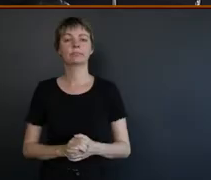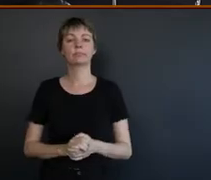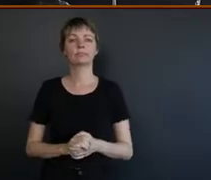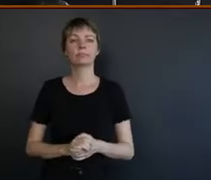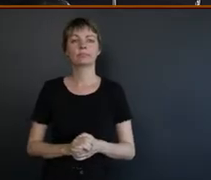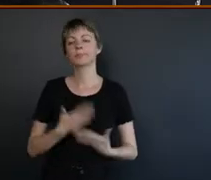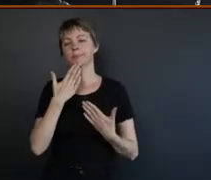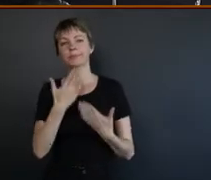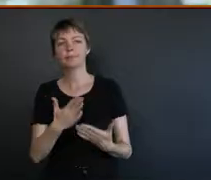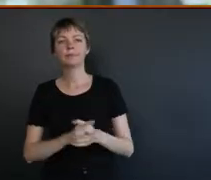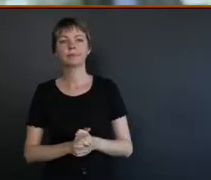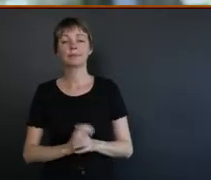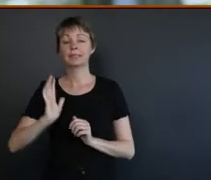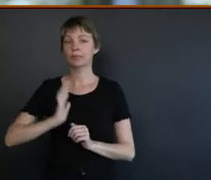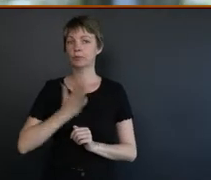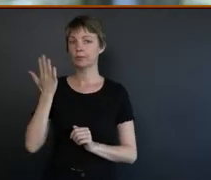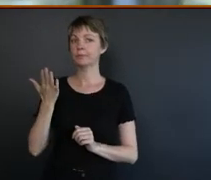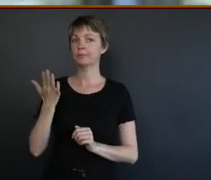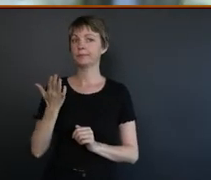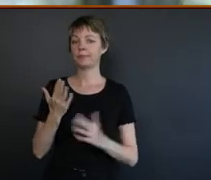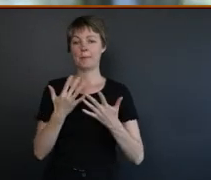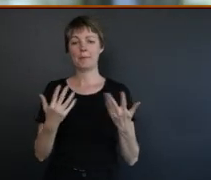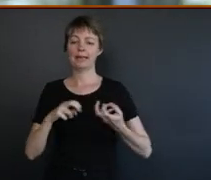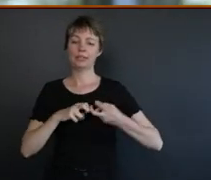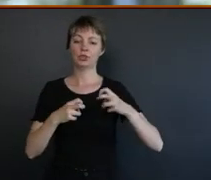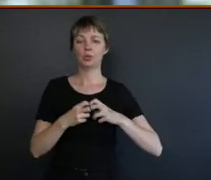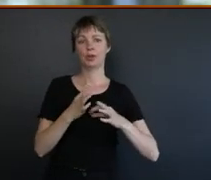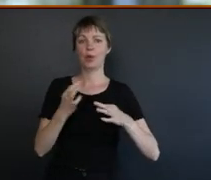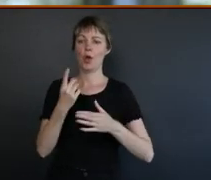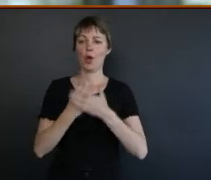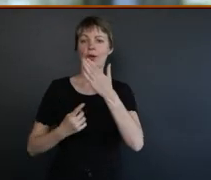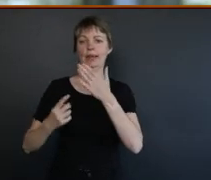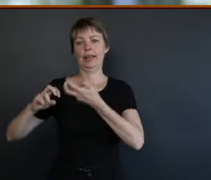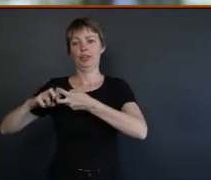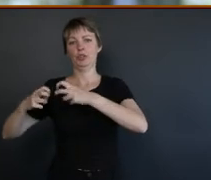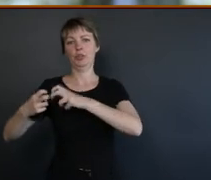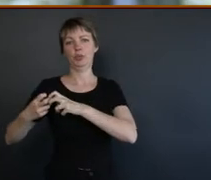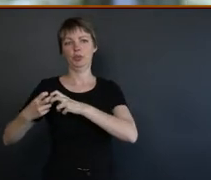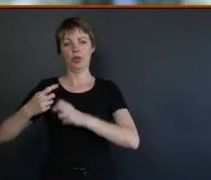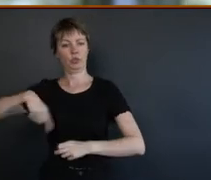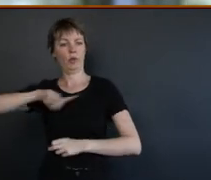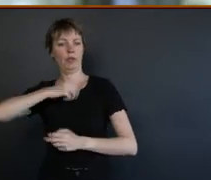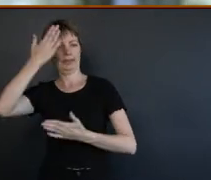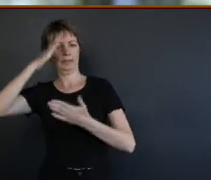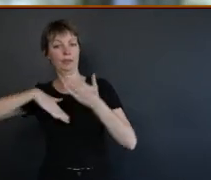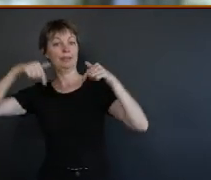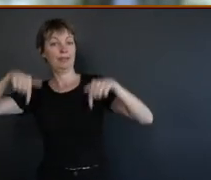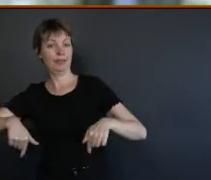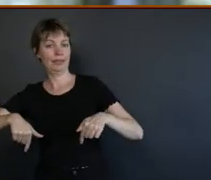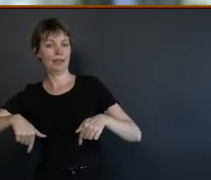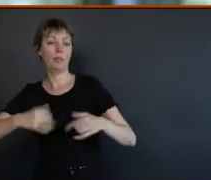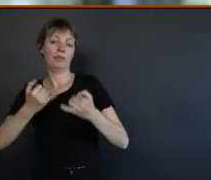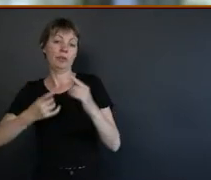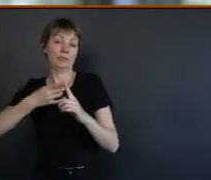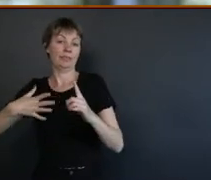Thank you for that. mean, it's also, it's interesting the way many of these issues are not just issues that we're experiencing here, although they're very particular to